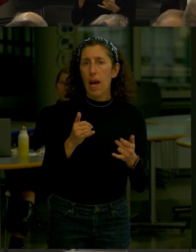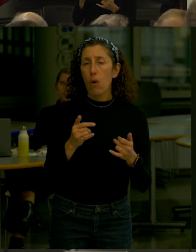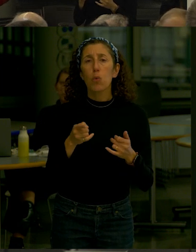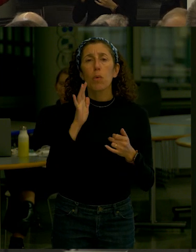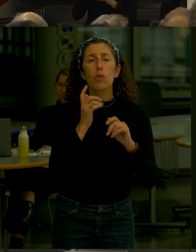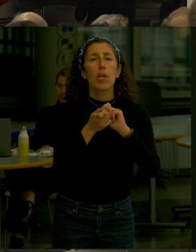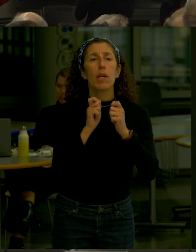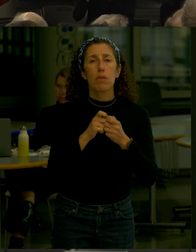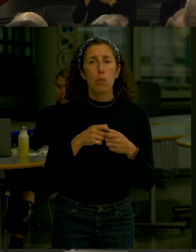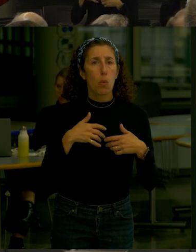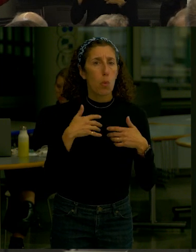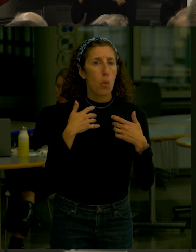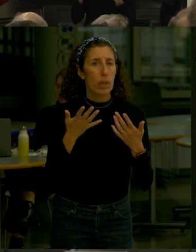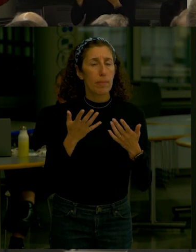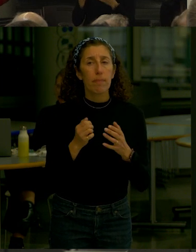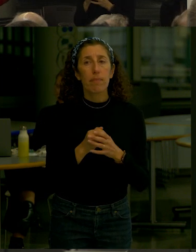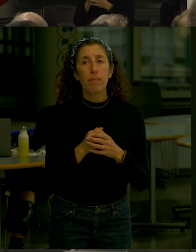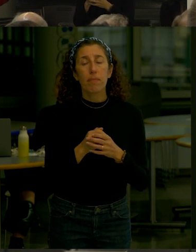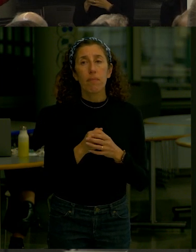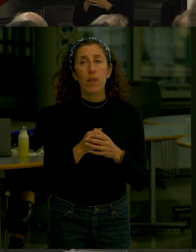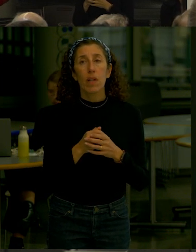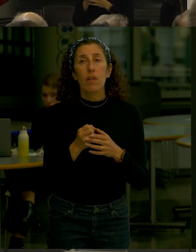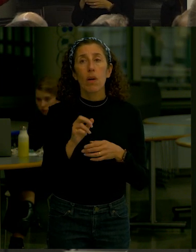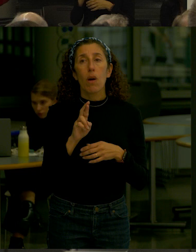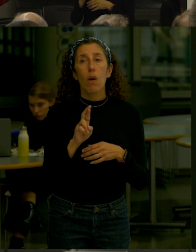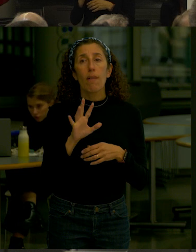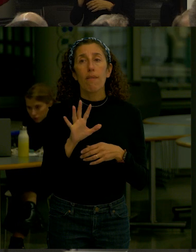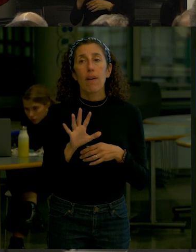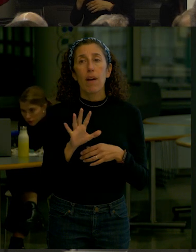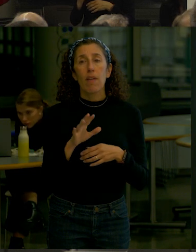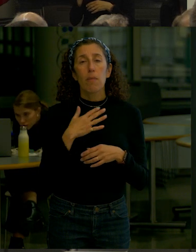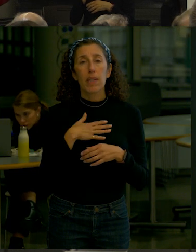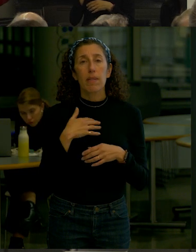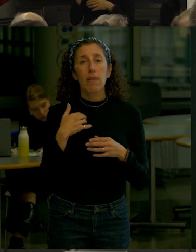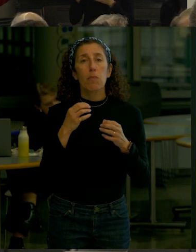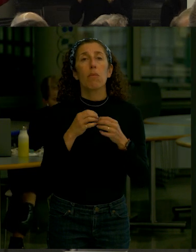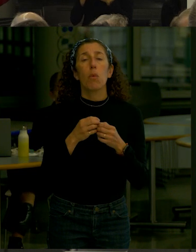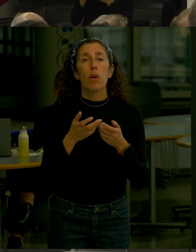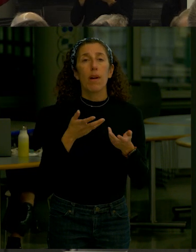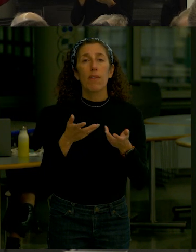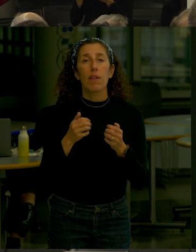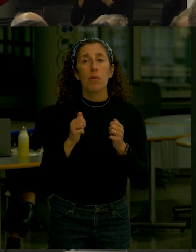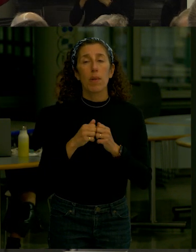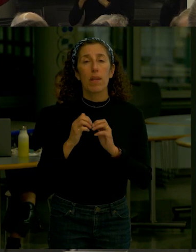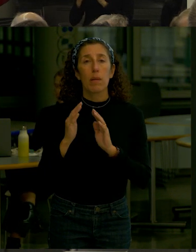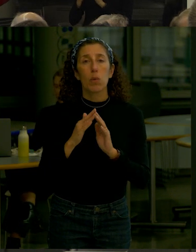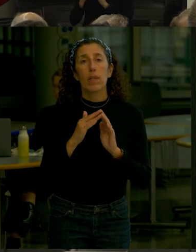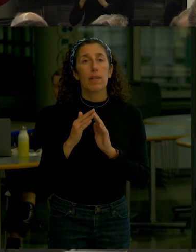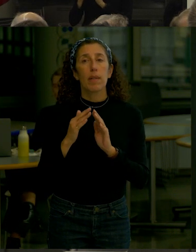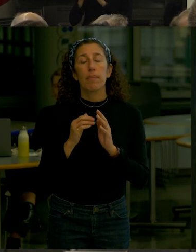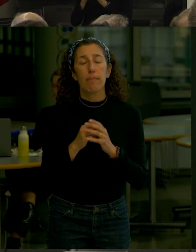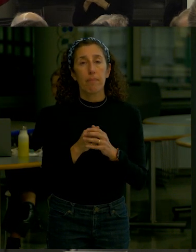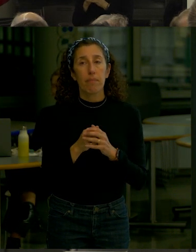more detail in 5 in terms of conversation with the community I do not understand why And I would